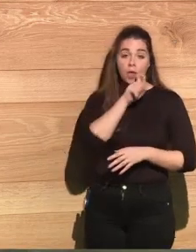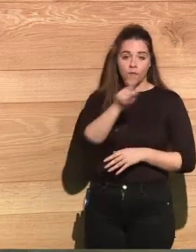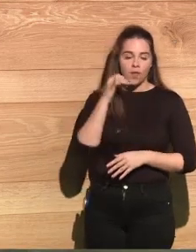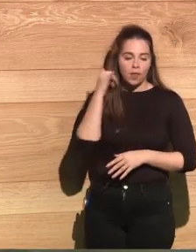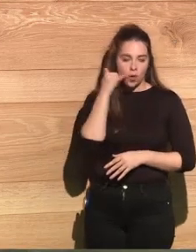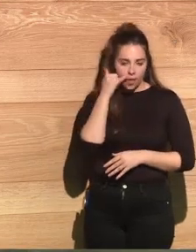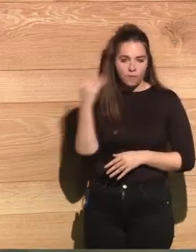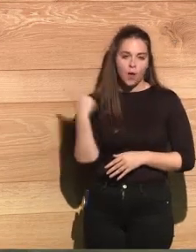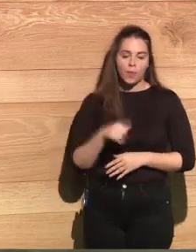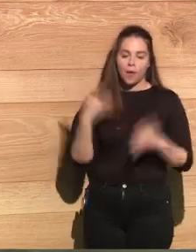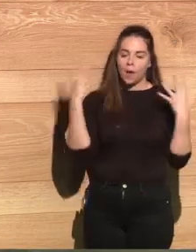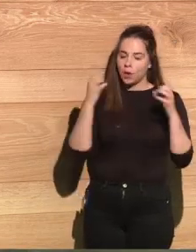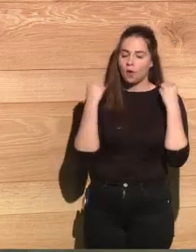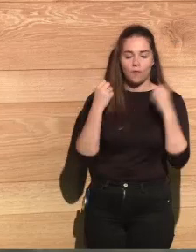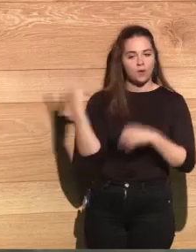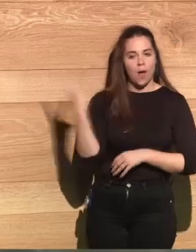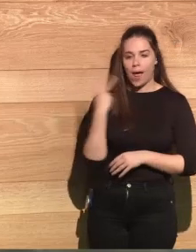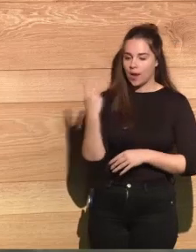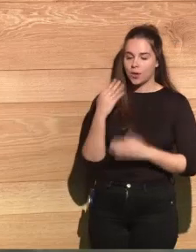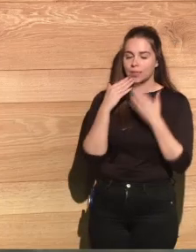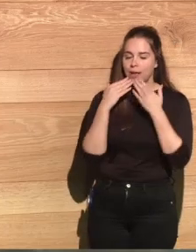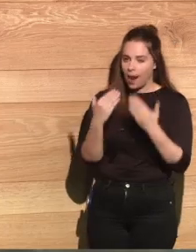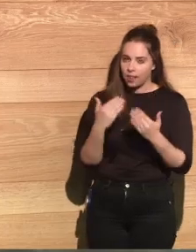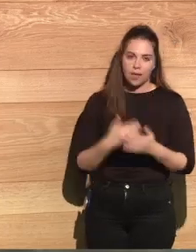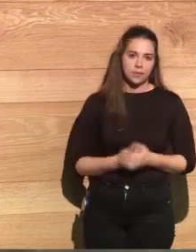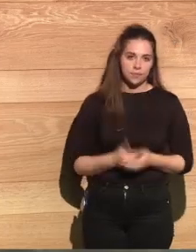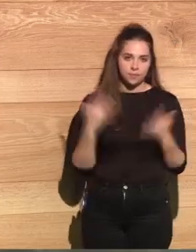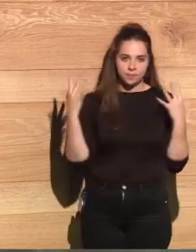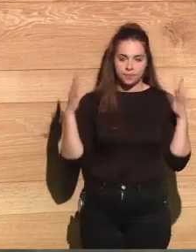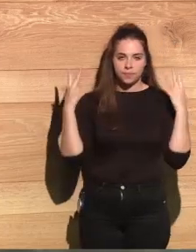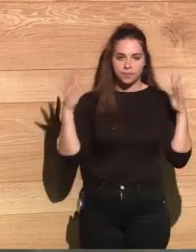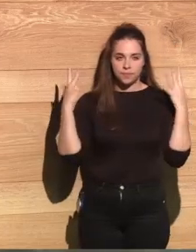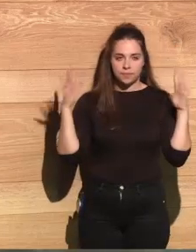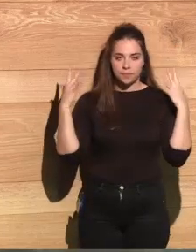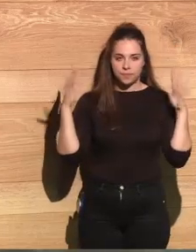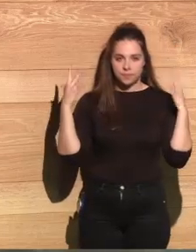Foundation to give a huge hand to Setsuko, Thurlow, and Carlos Amagna. Thank you.